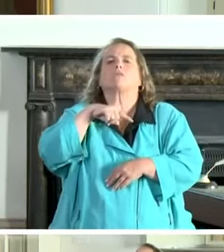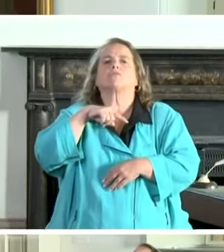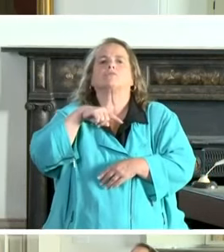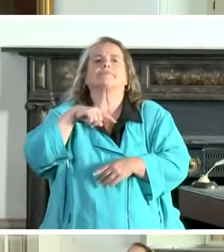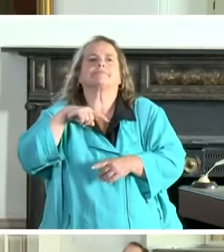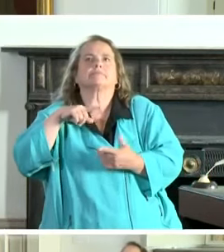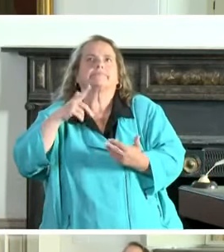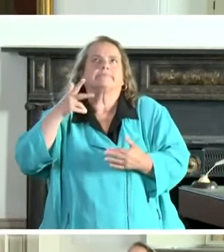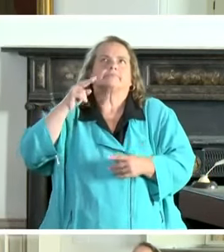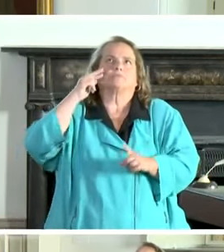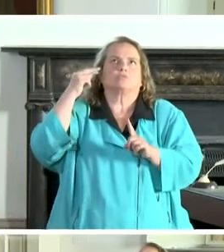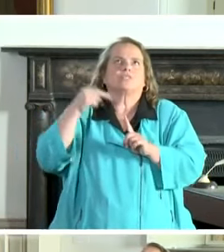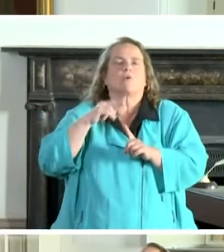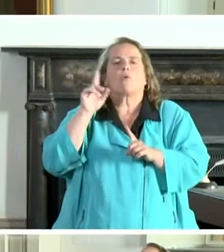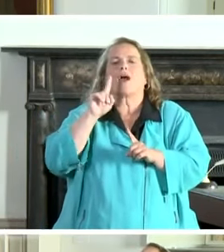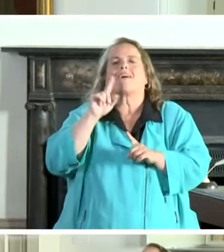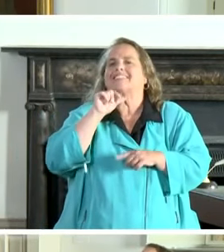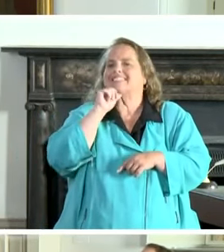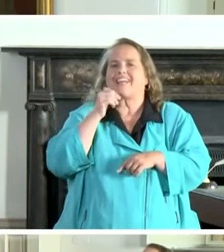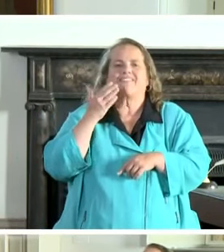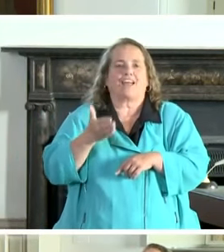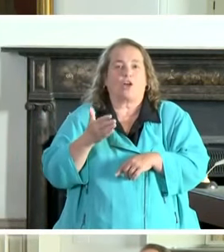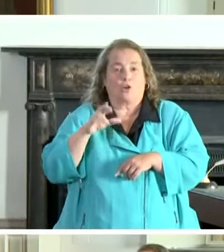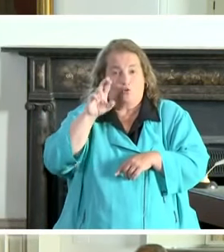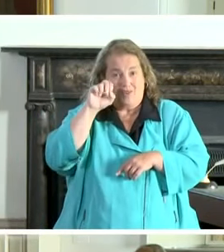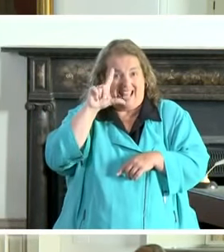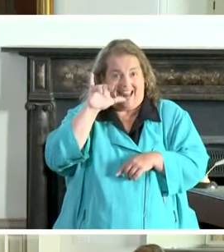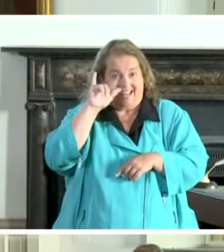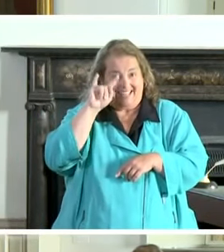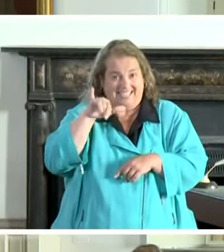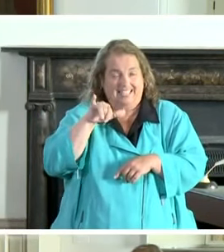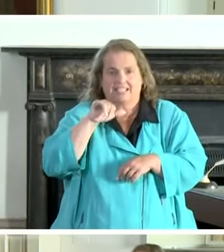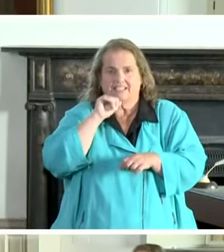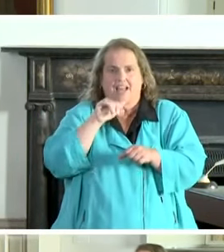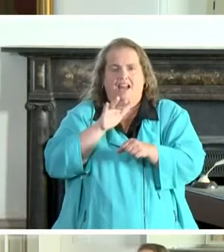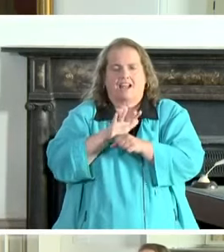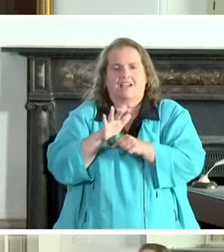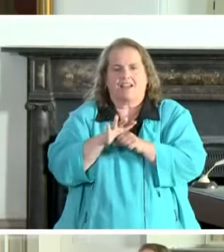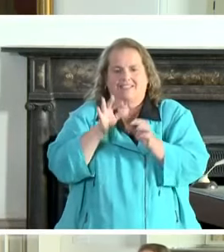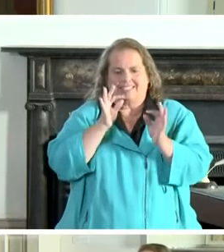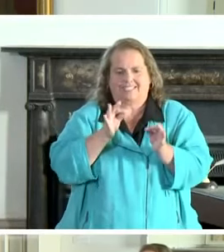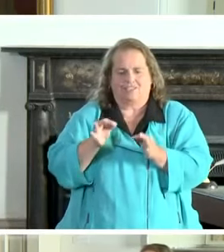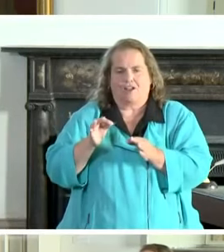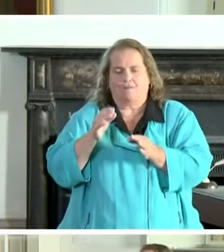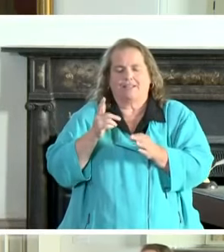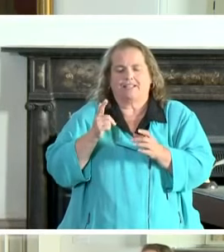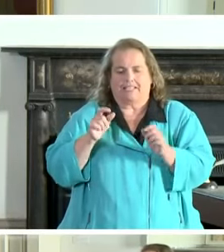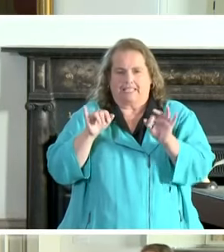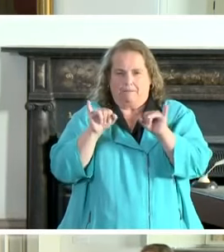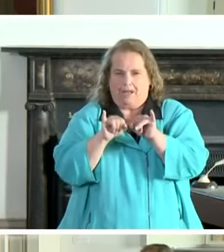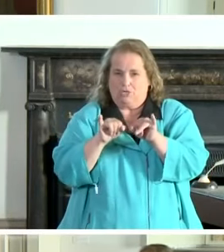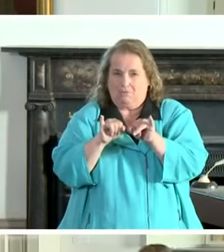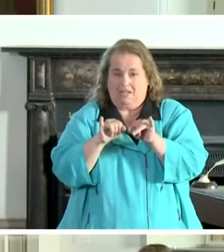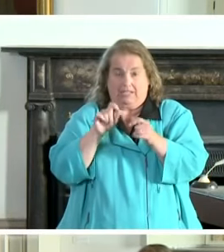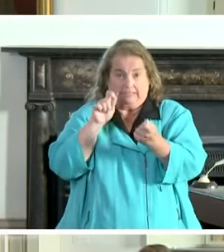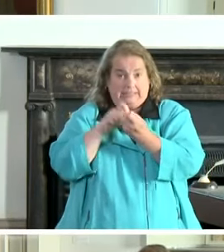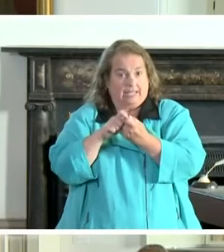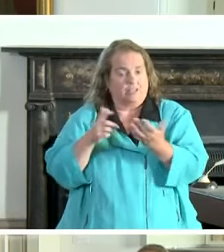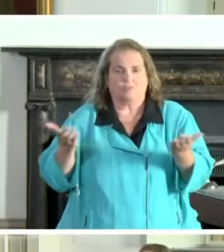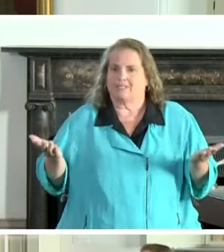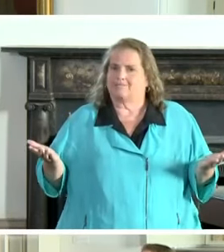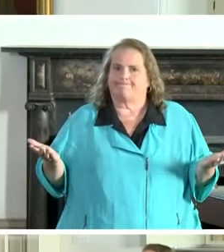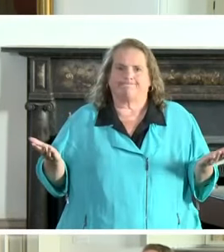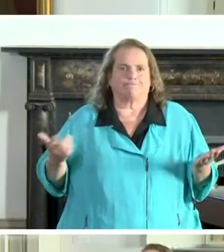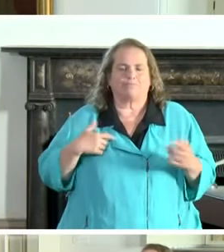it doesn't exist. And so I think the reality is there's not enough precision for us to predict now what those metrics would be and then